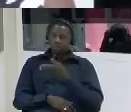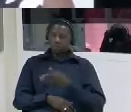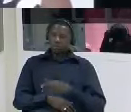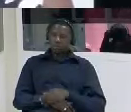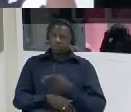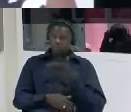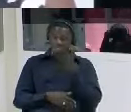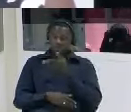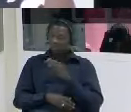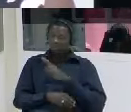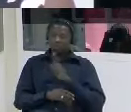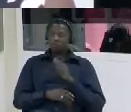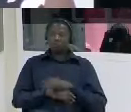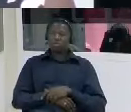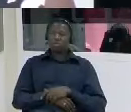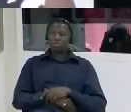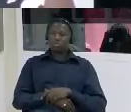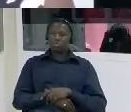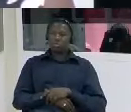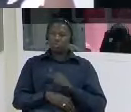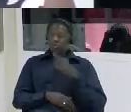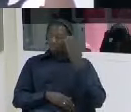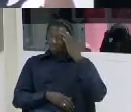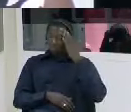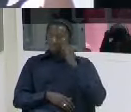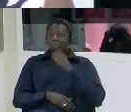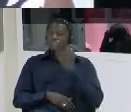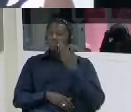definitely I would not know